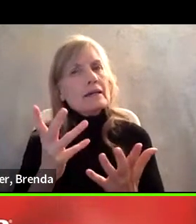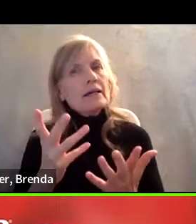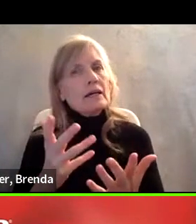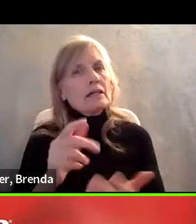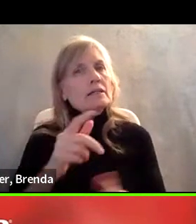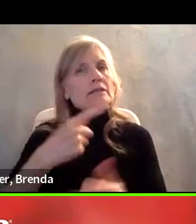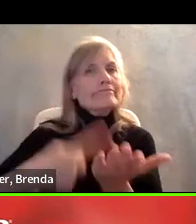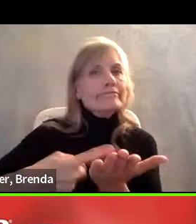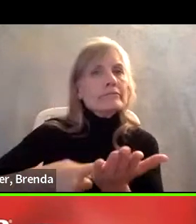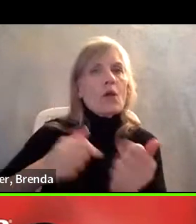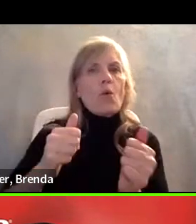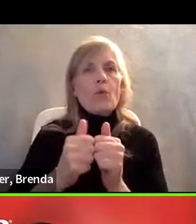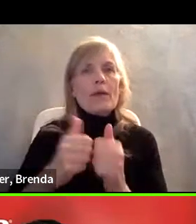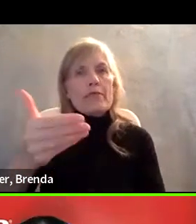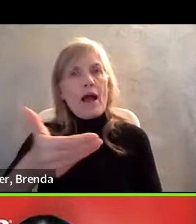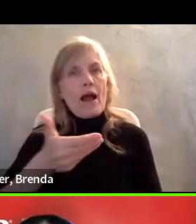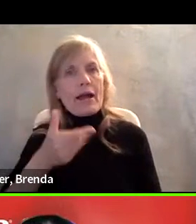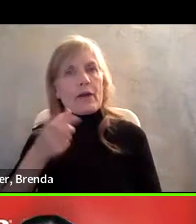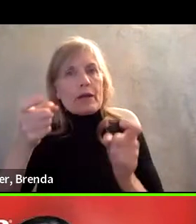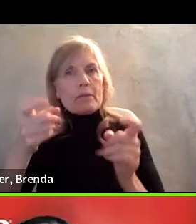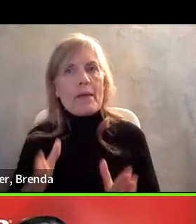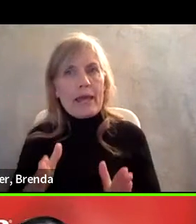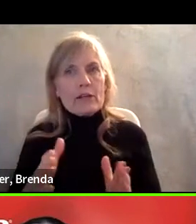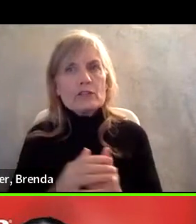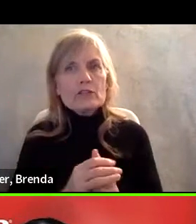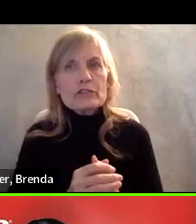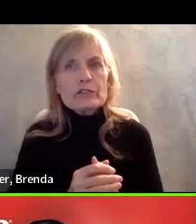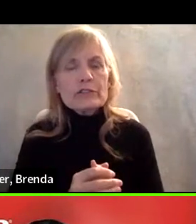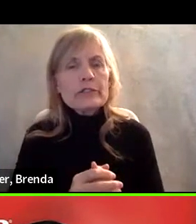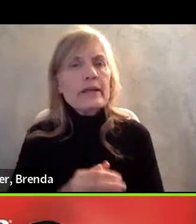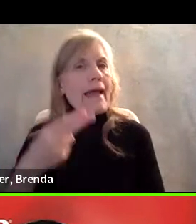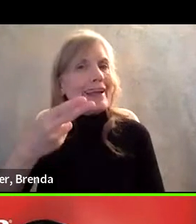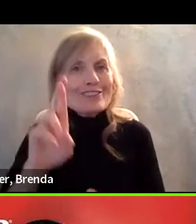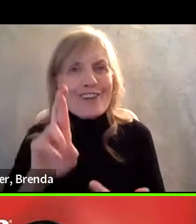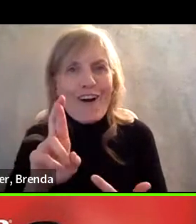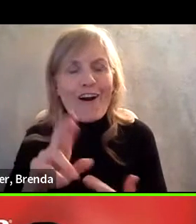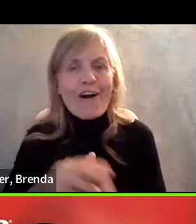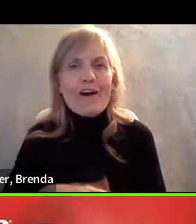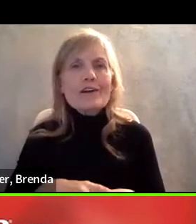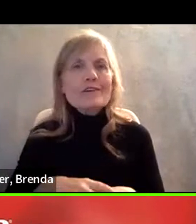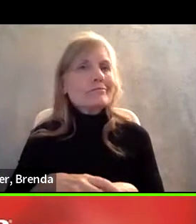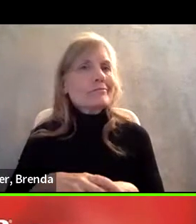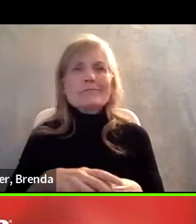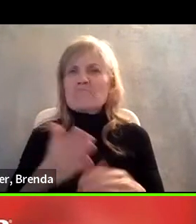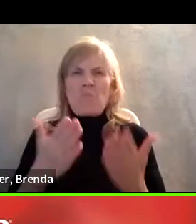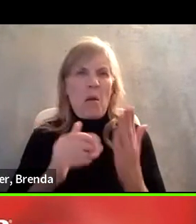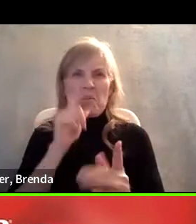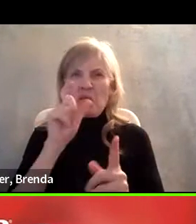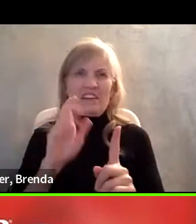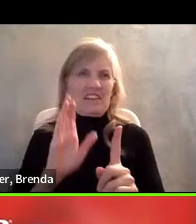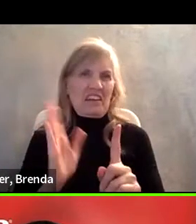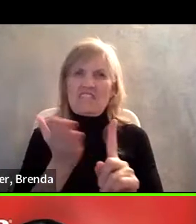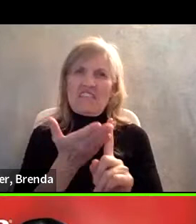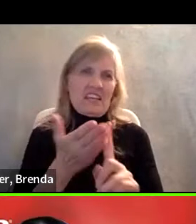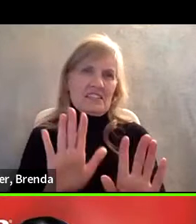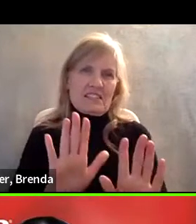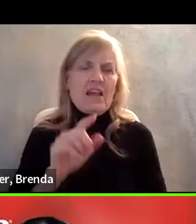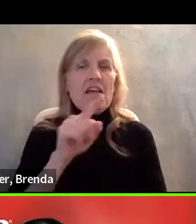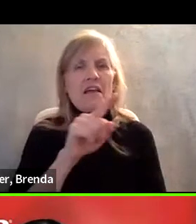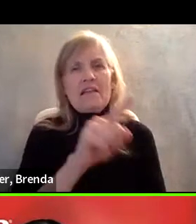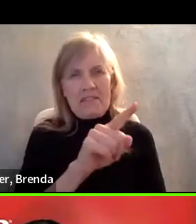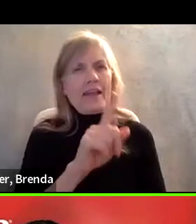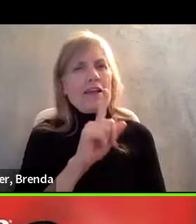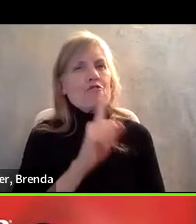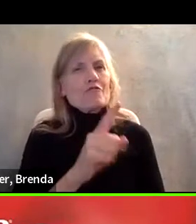managers, you know, DEI professionals, HR folks, they probably don't need convincing, you know, on this point because they're champions of